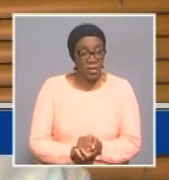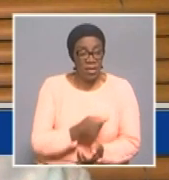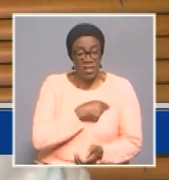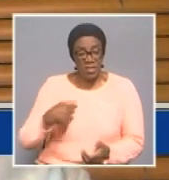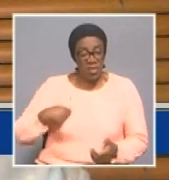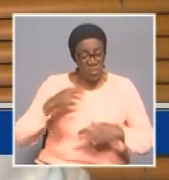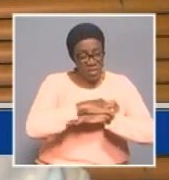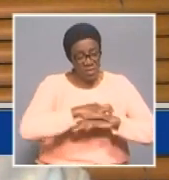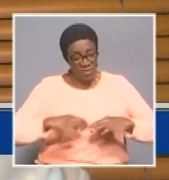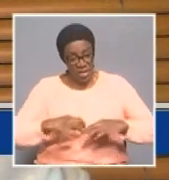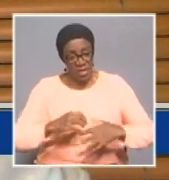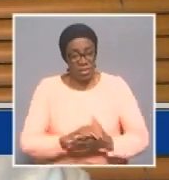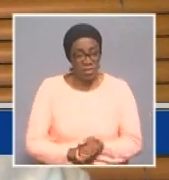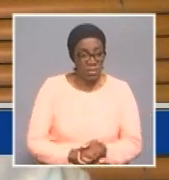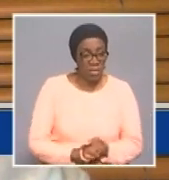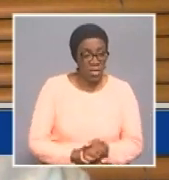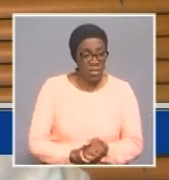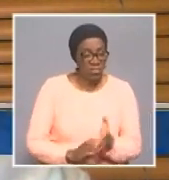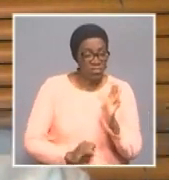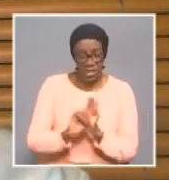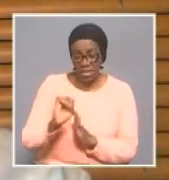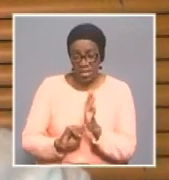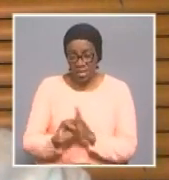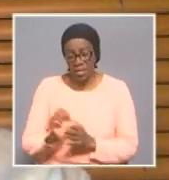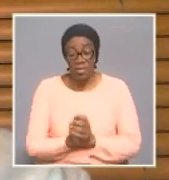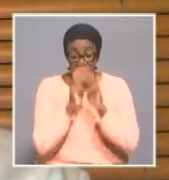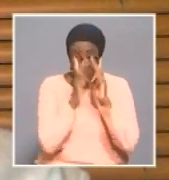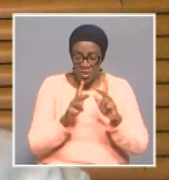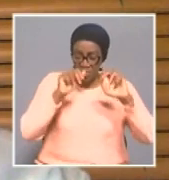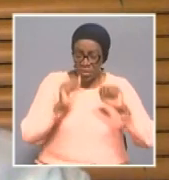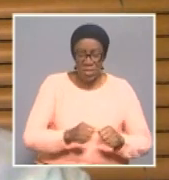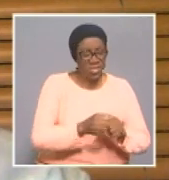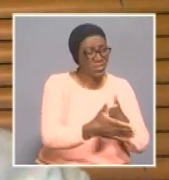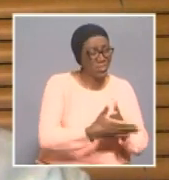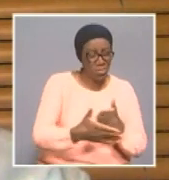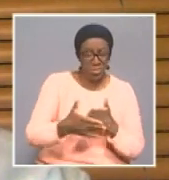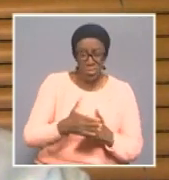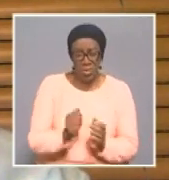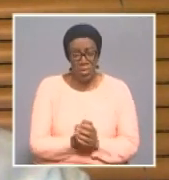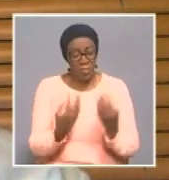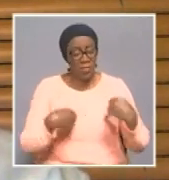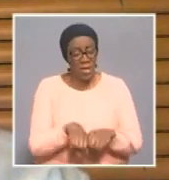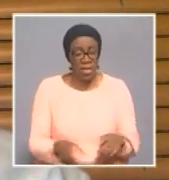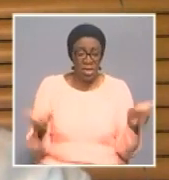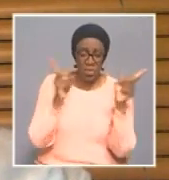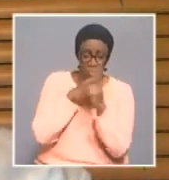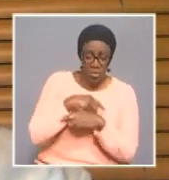We should refrain, making a reckless accusation of the COVID-19 issue